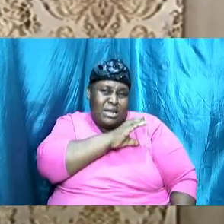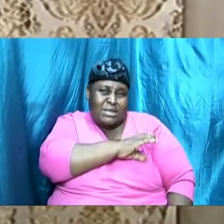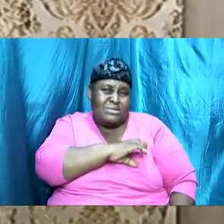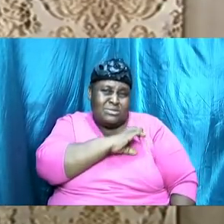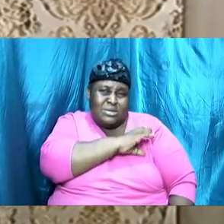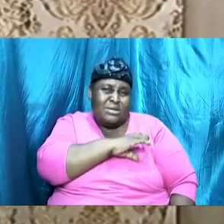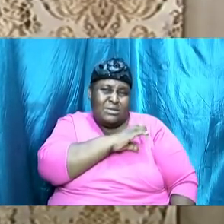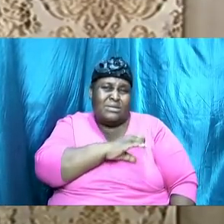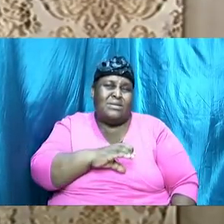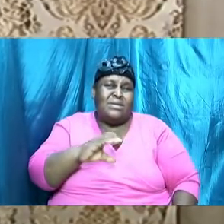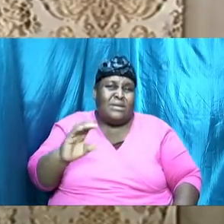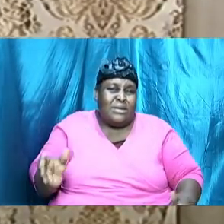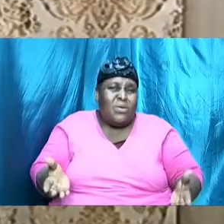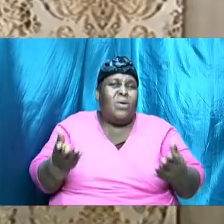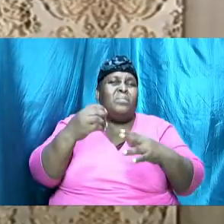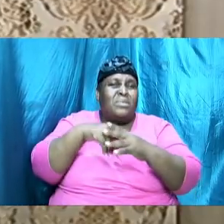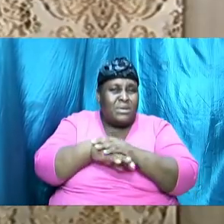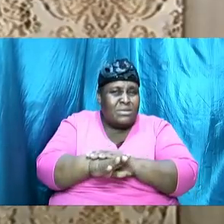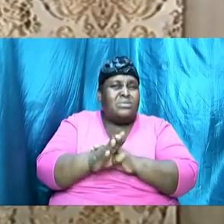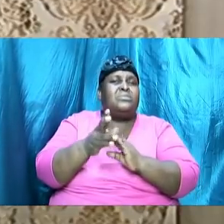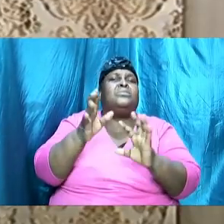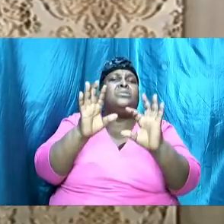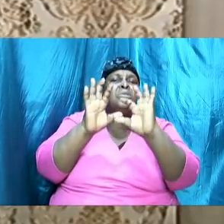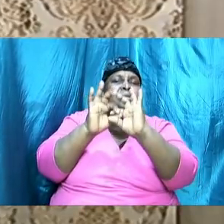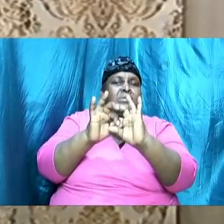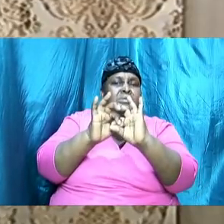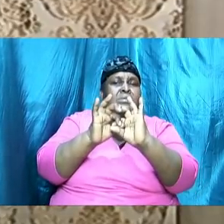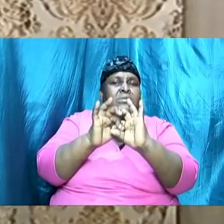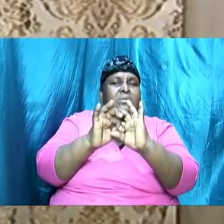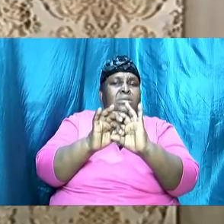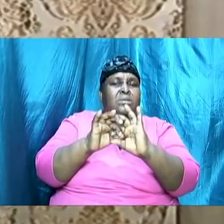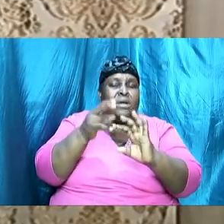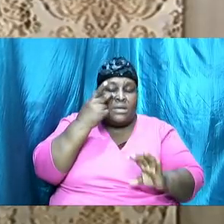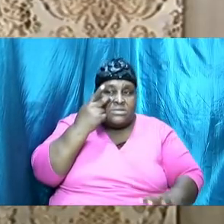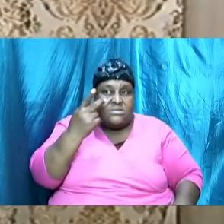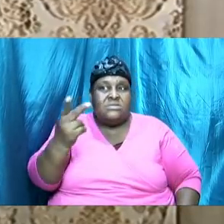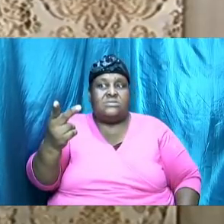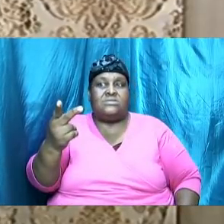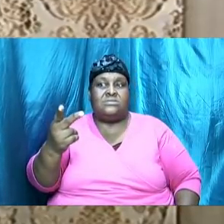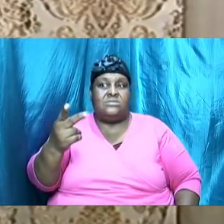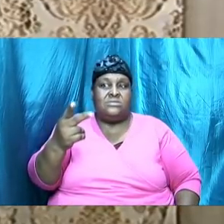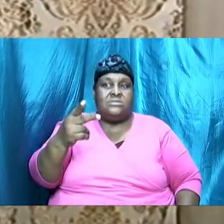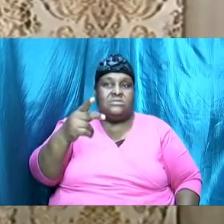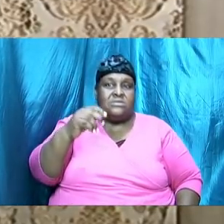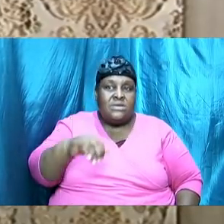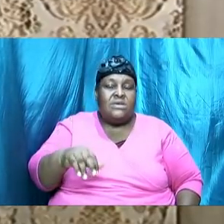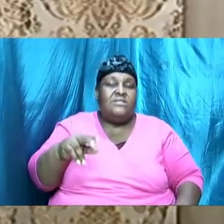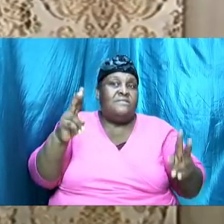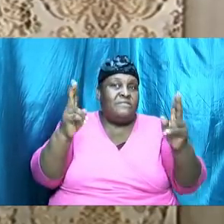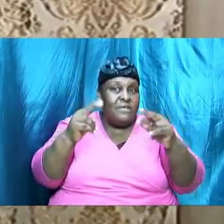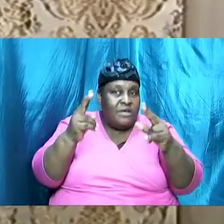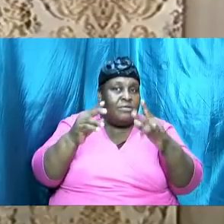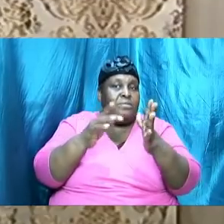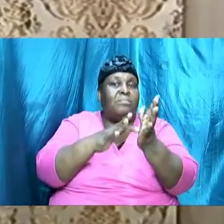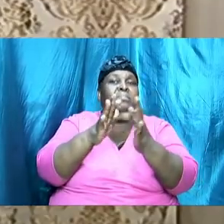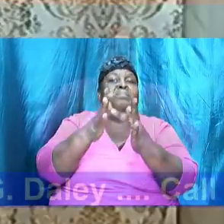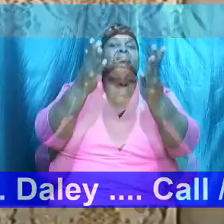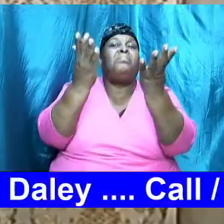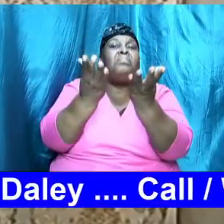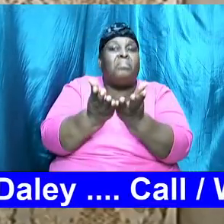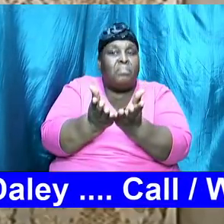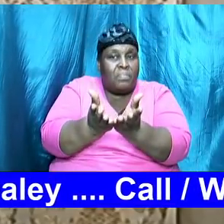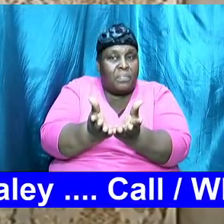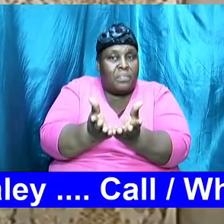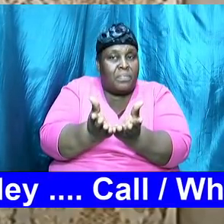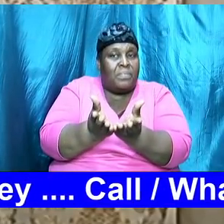arise that come up into relationship. And we will see that indeed the very book, the